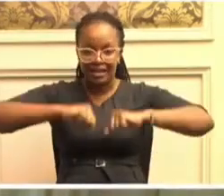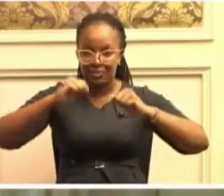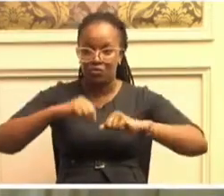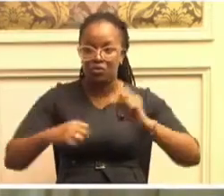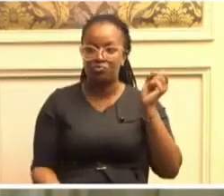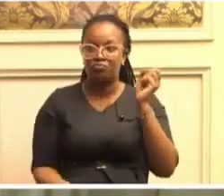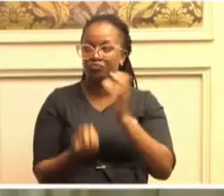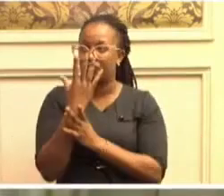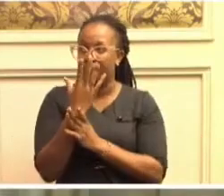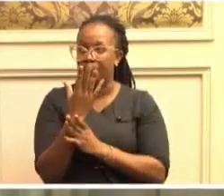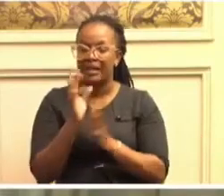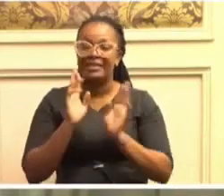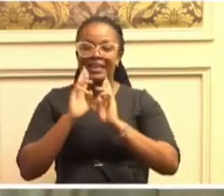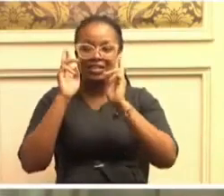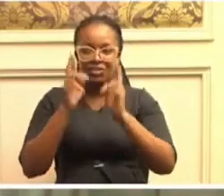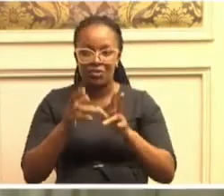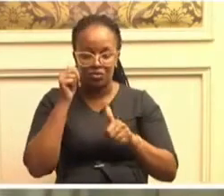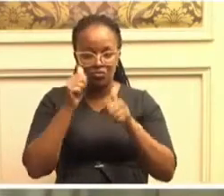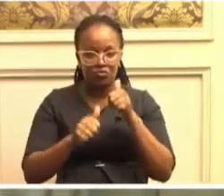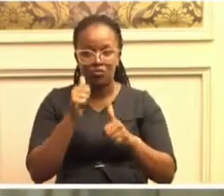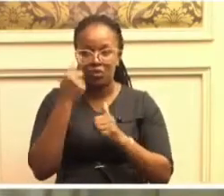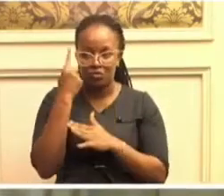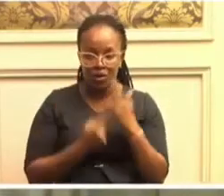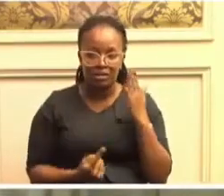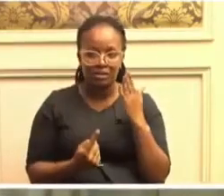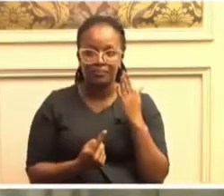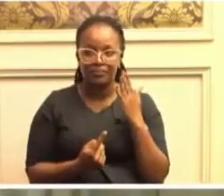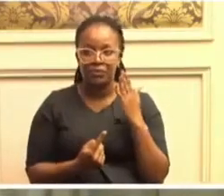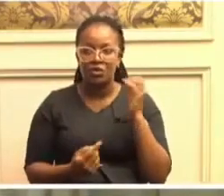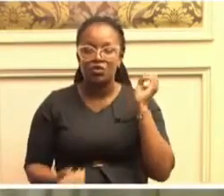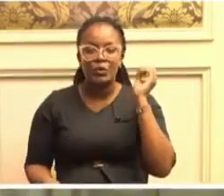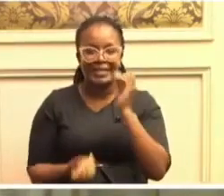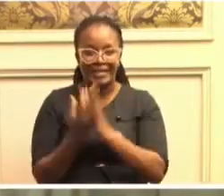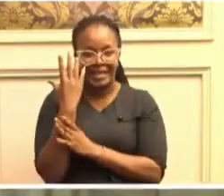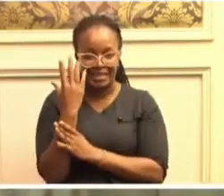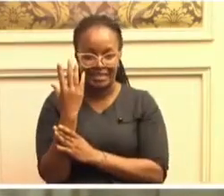the result of which was to create